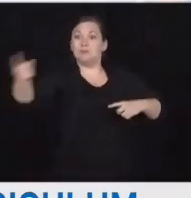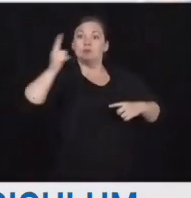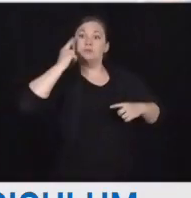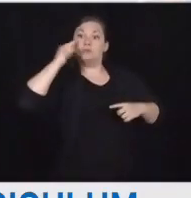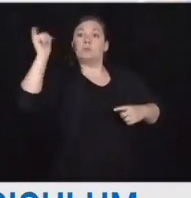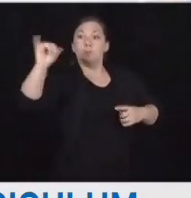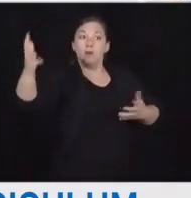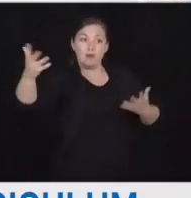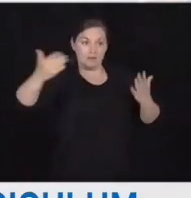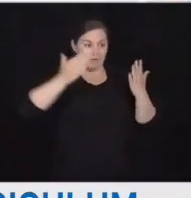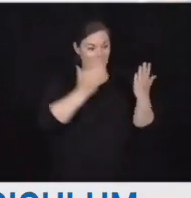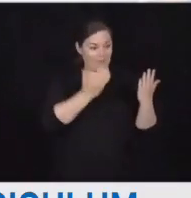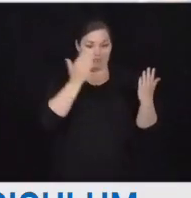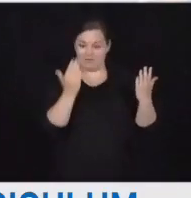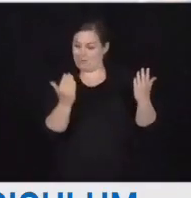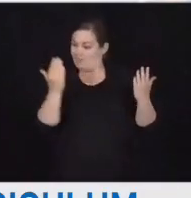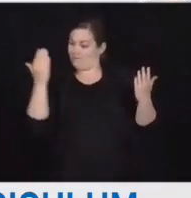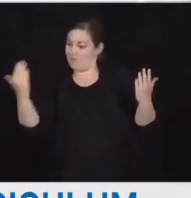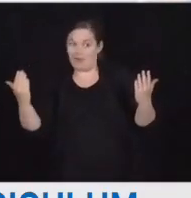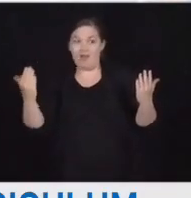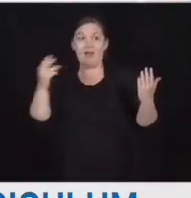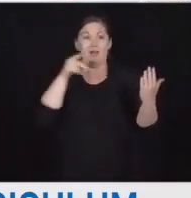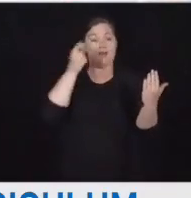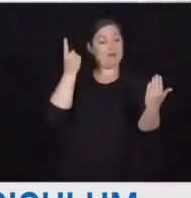ultimately to good-paying jobs. Thank you. Thank you.